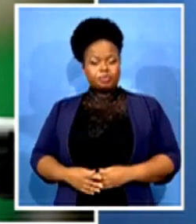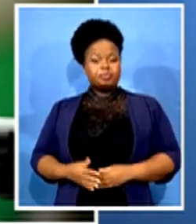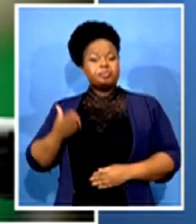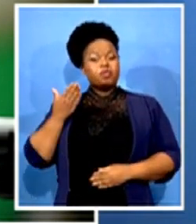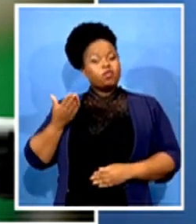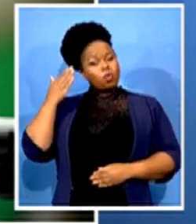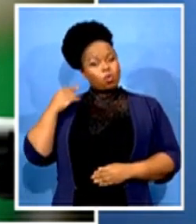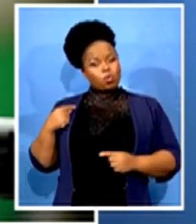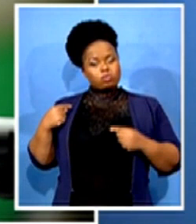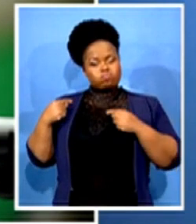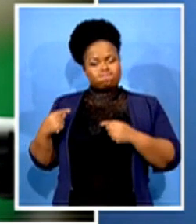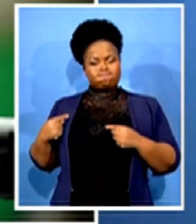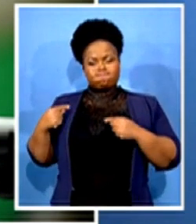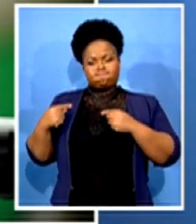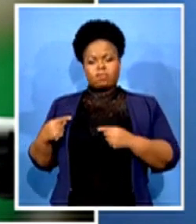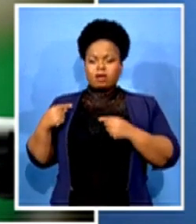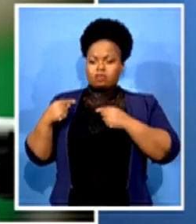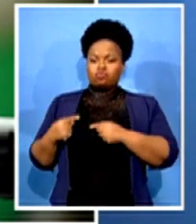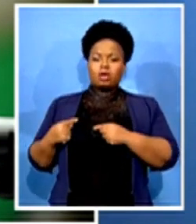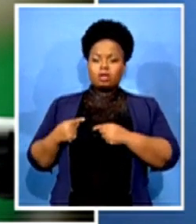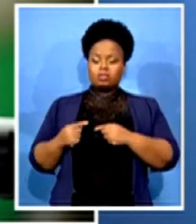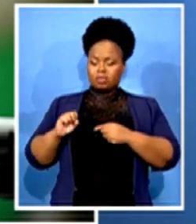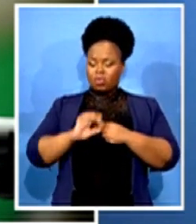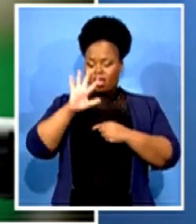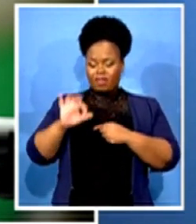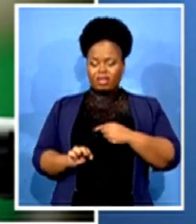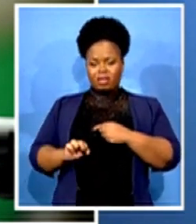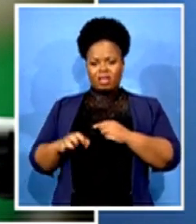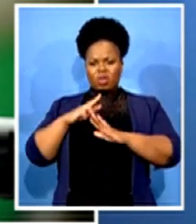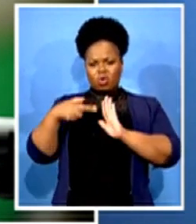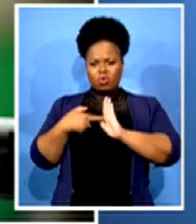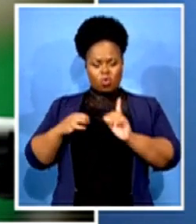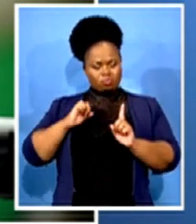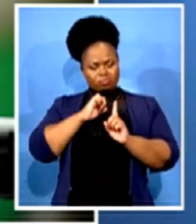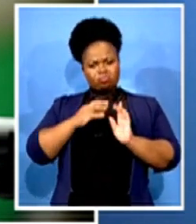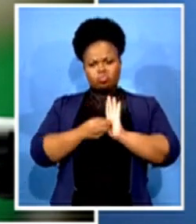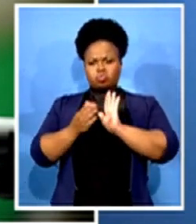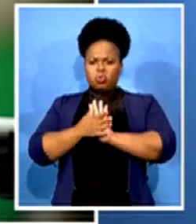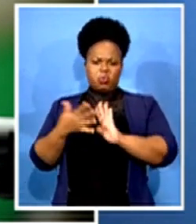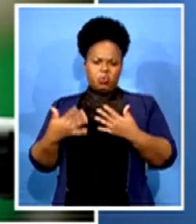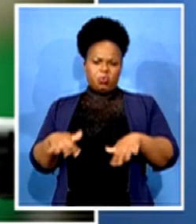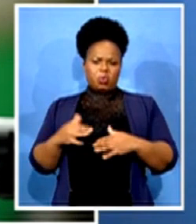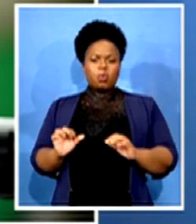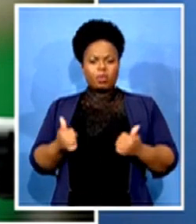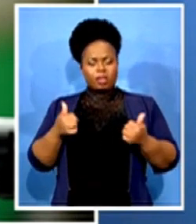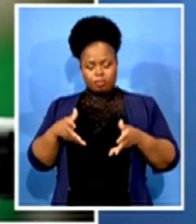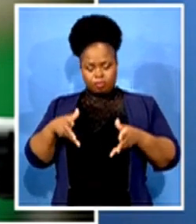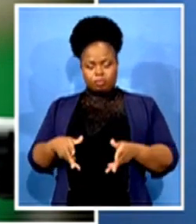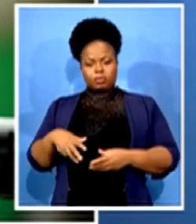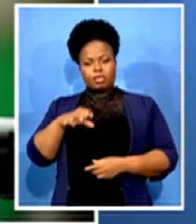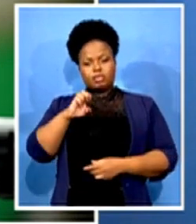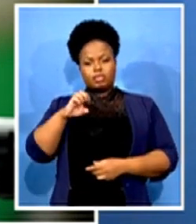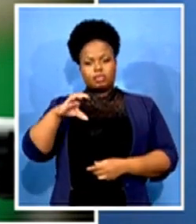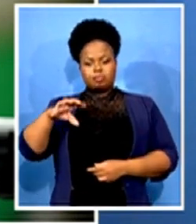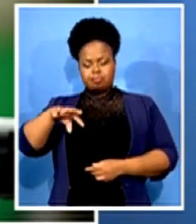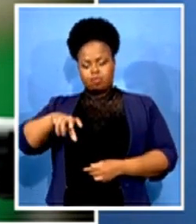especially in the Eastern Cape and in particular when UDF was